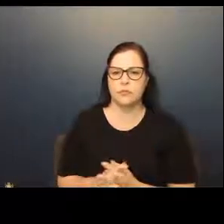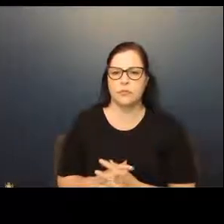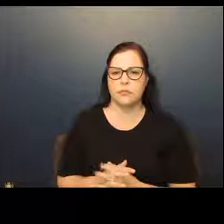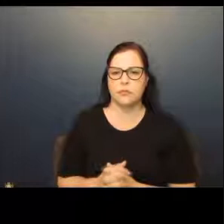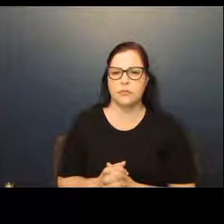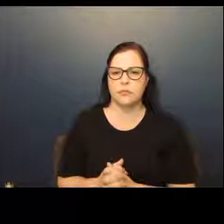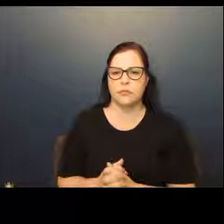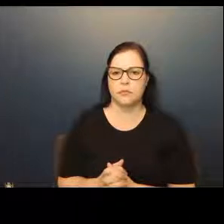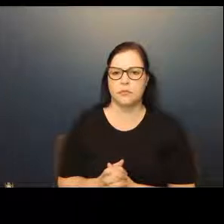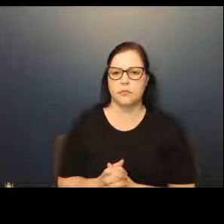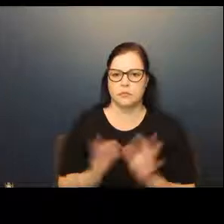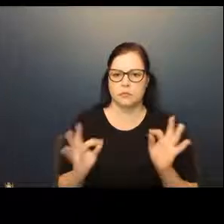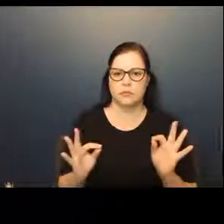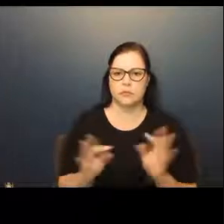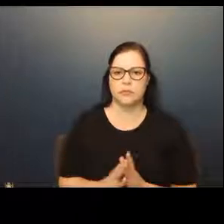There we go.